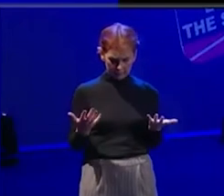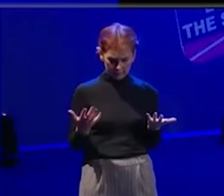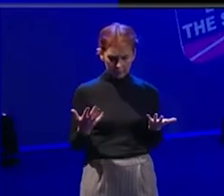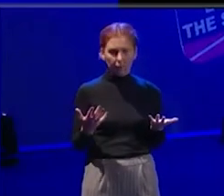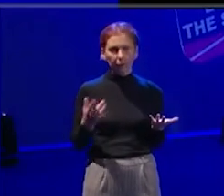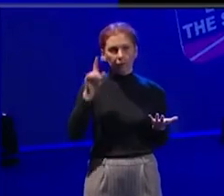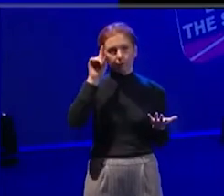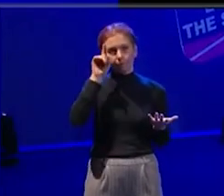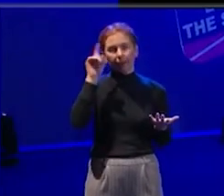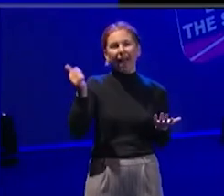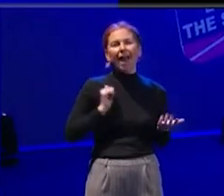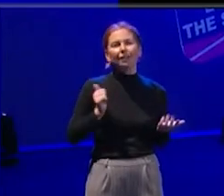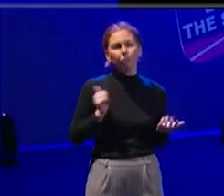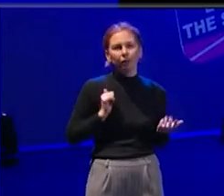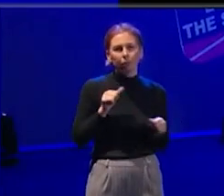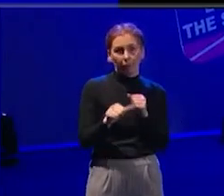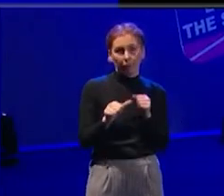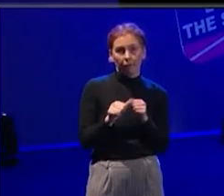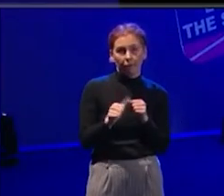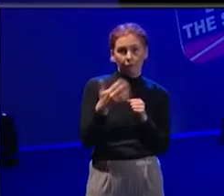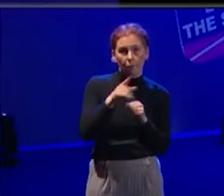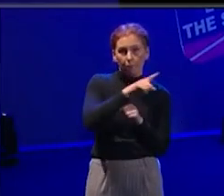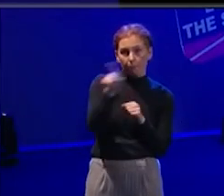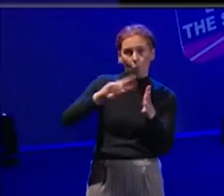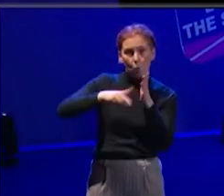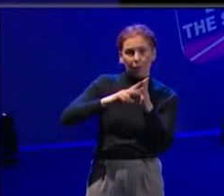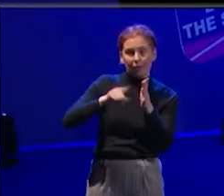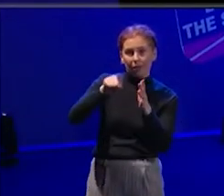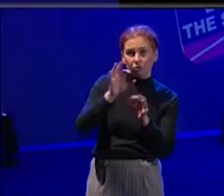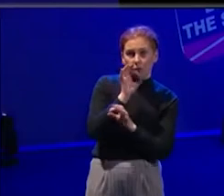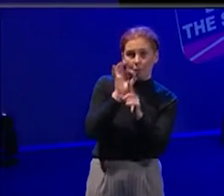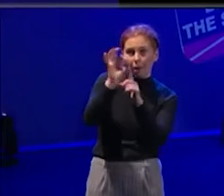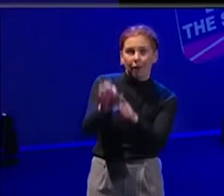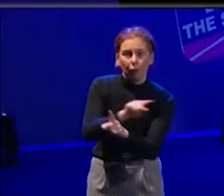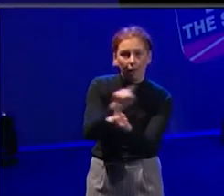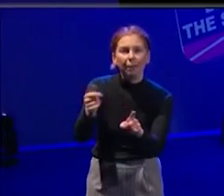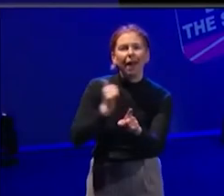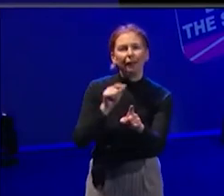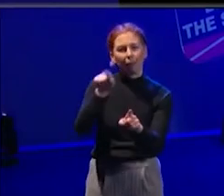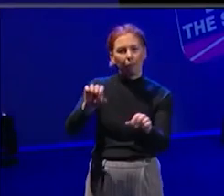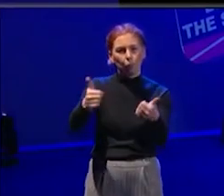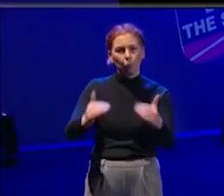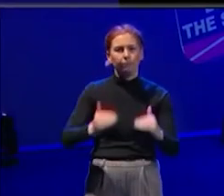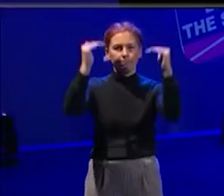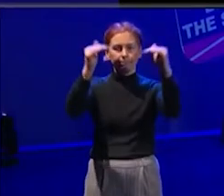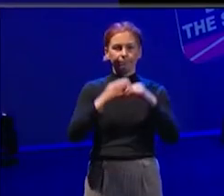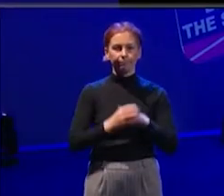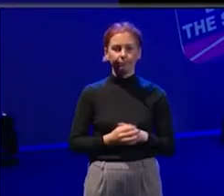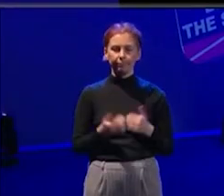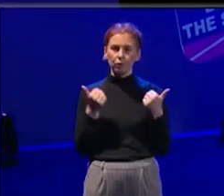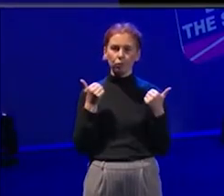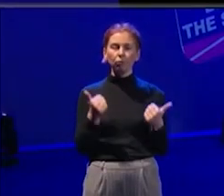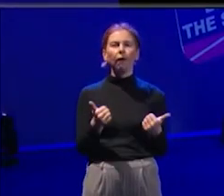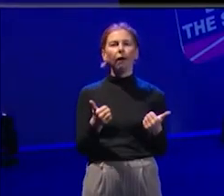that you're applying to as well. Thank you. Thank you so much. Okay. Let's talk post program.